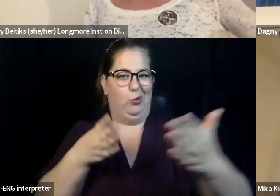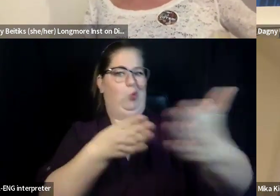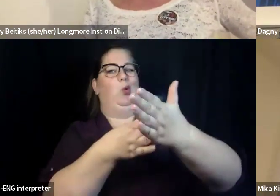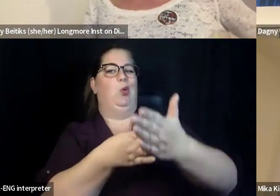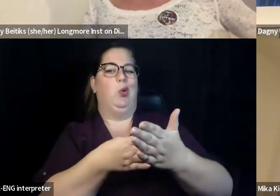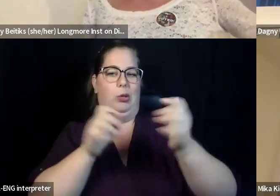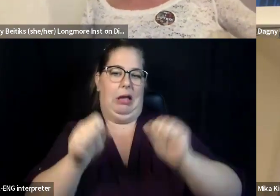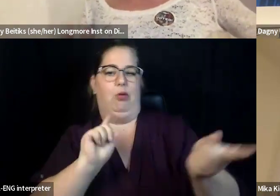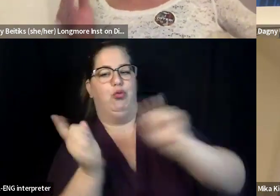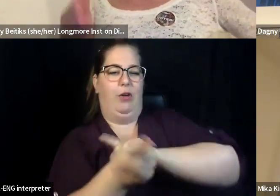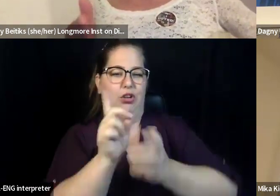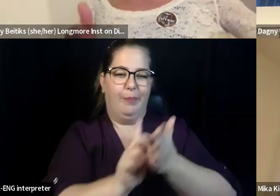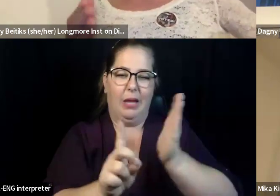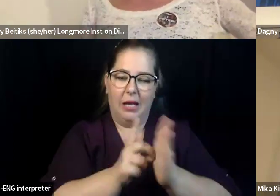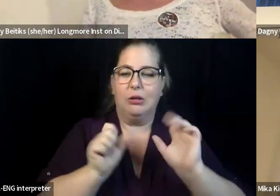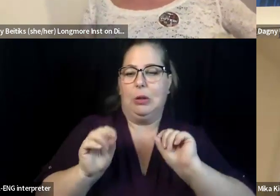go to disabled people.